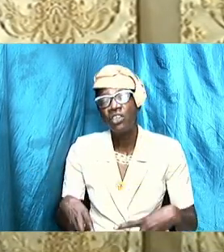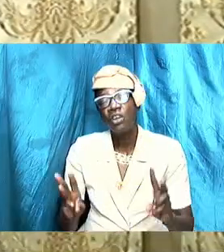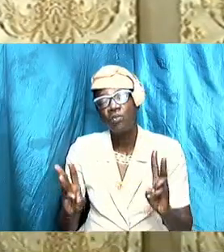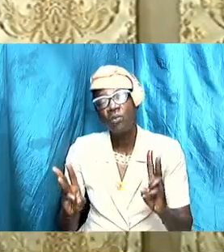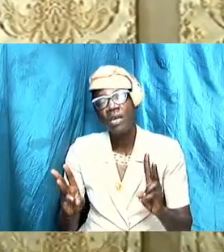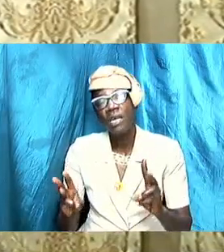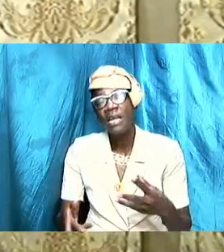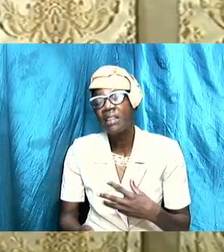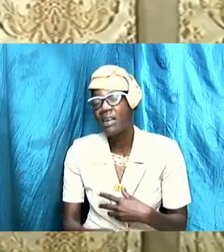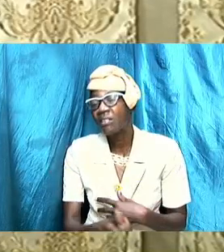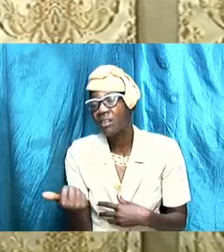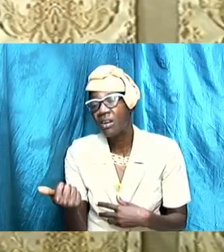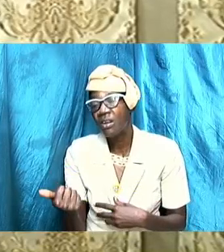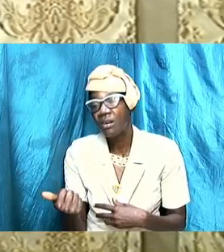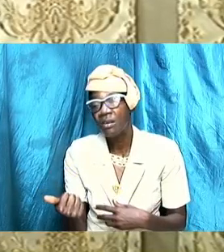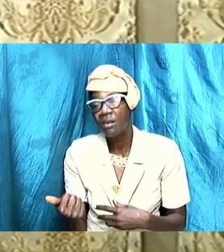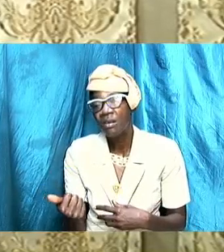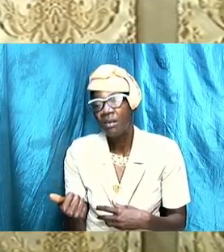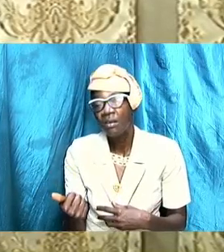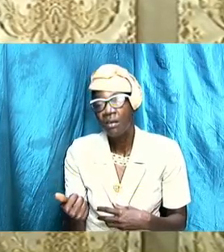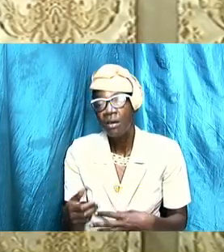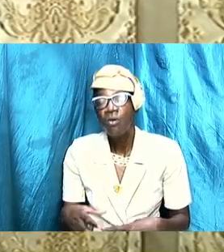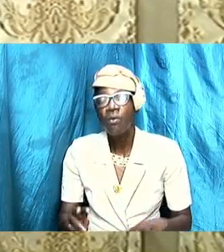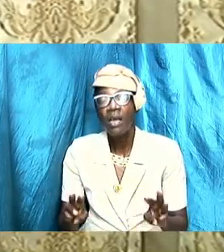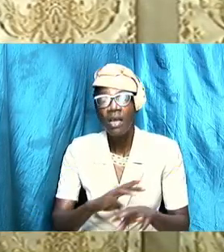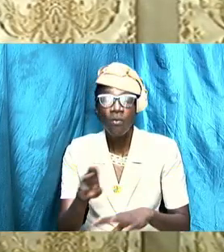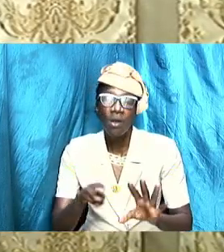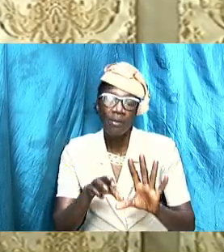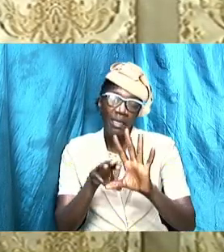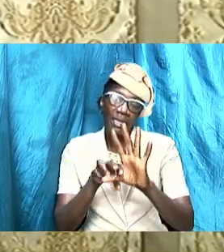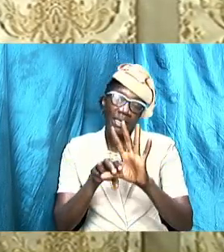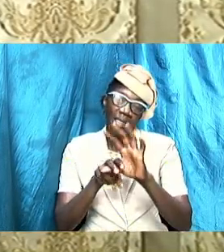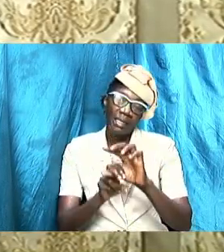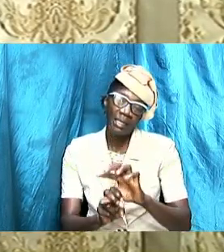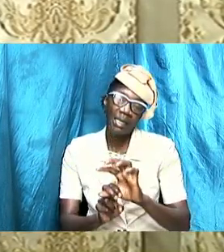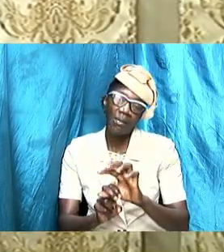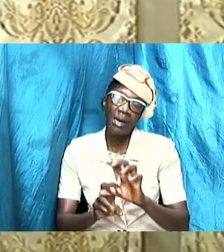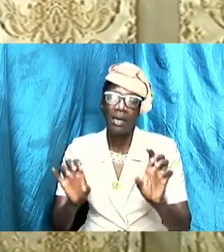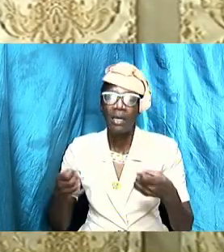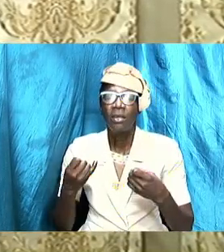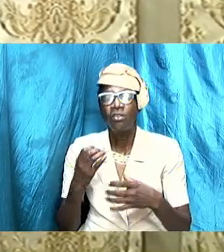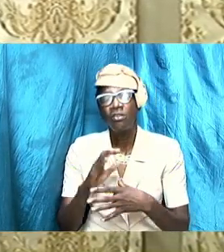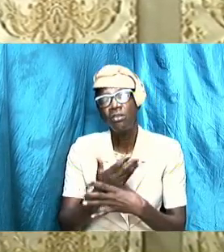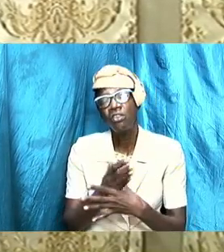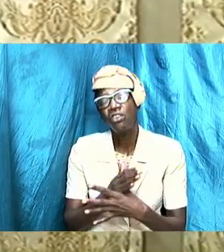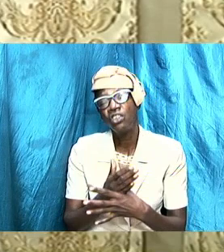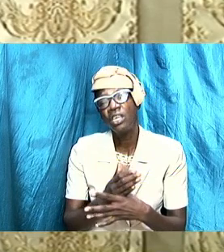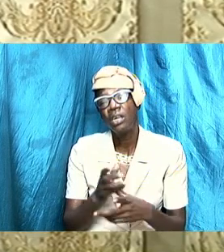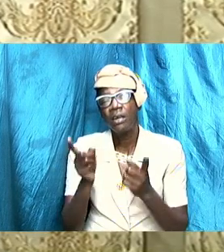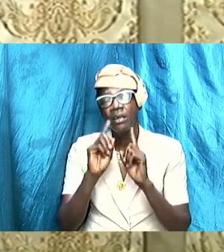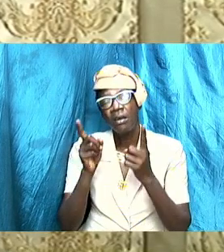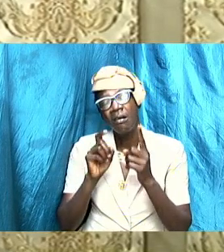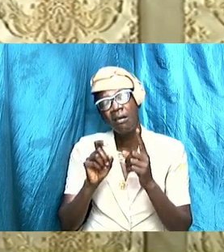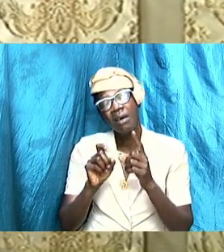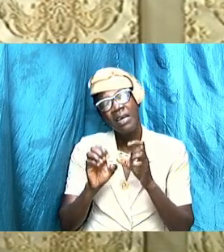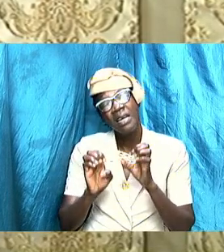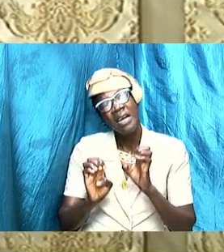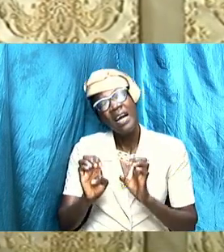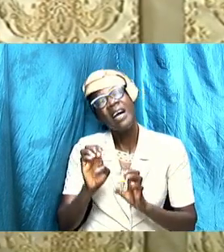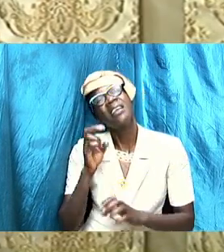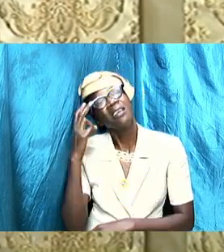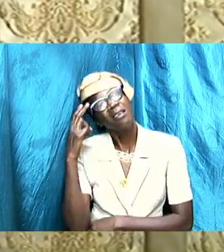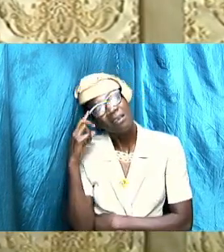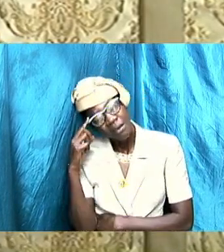another format every now and then where we kind of sit back and just share and talk and examine the thing together.